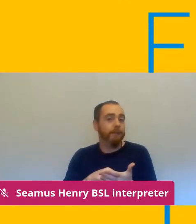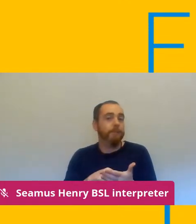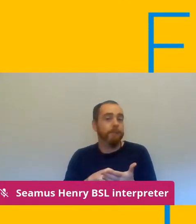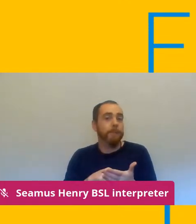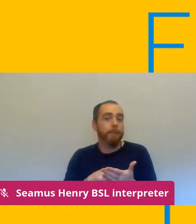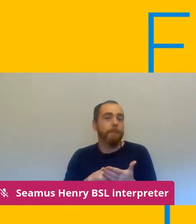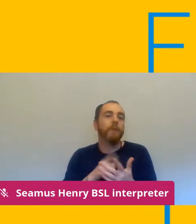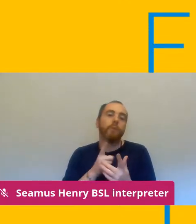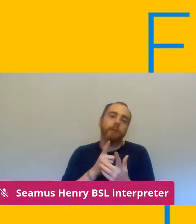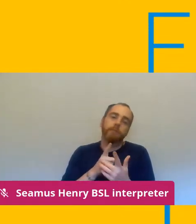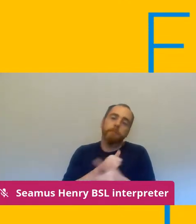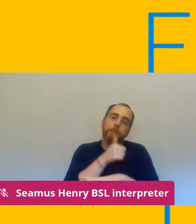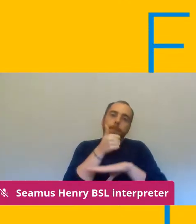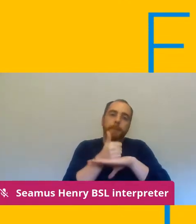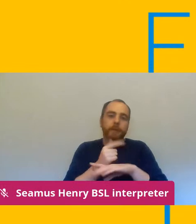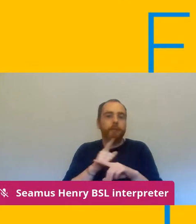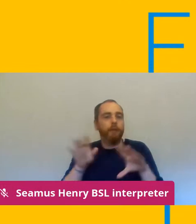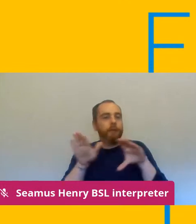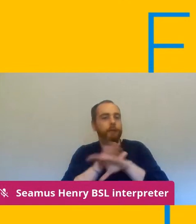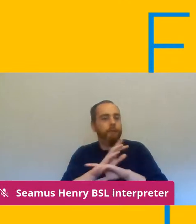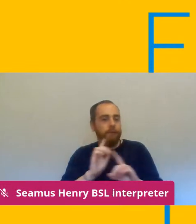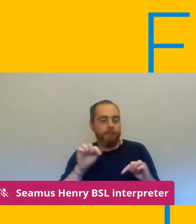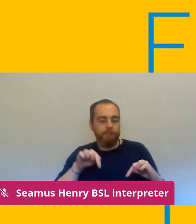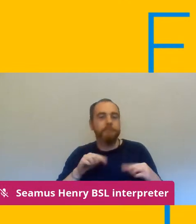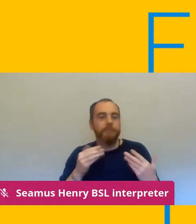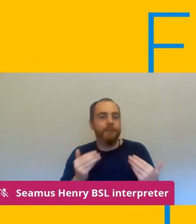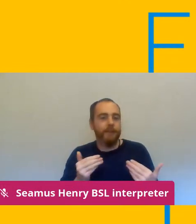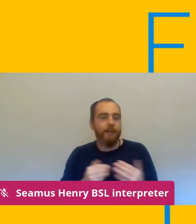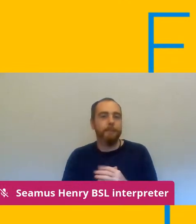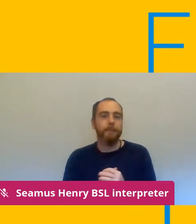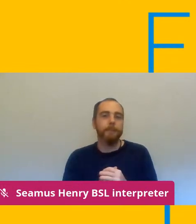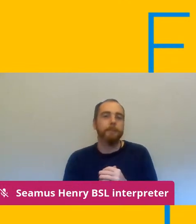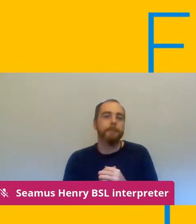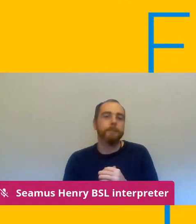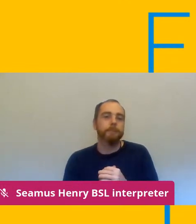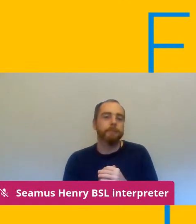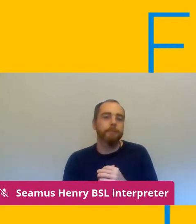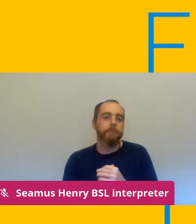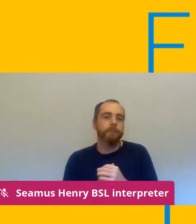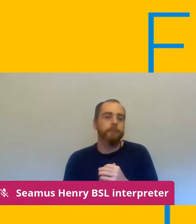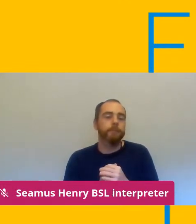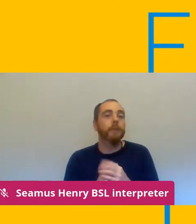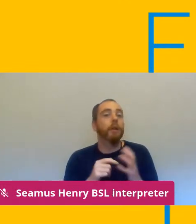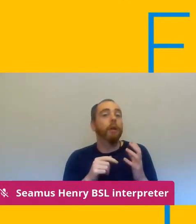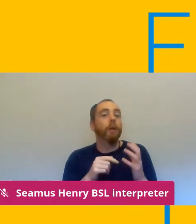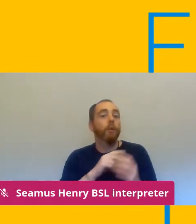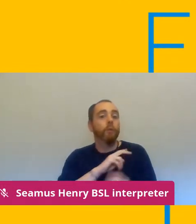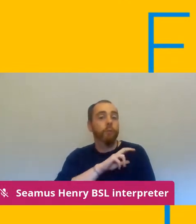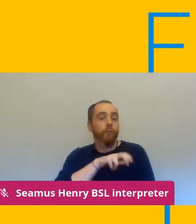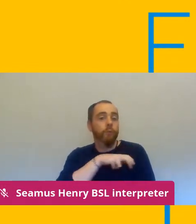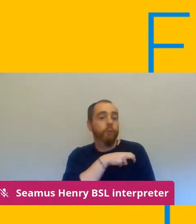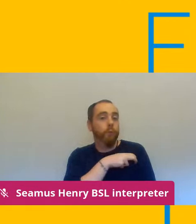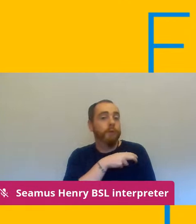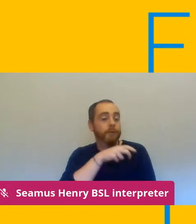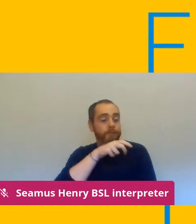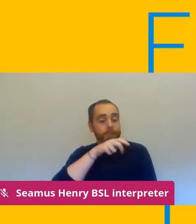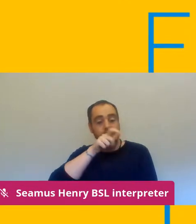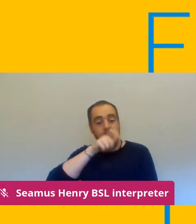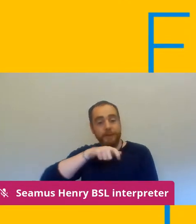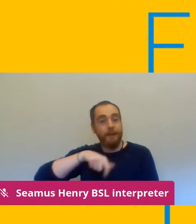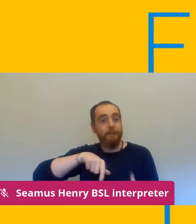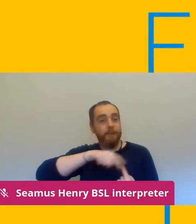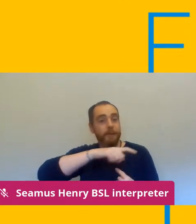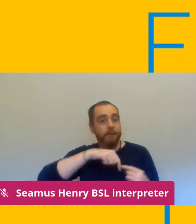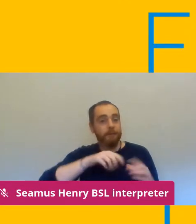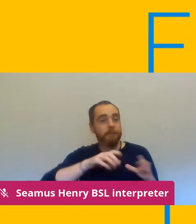that's what we're doing today um your your union staff and particularly uh alex and a few other people have been working